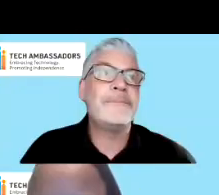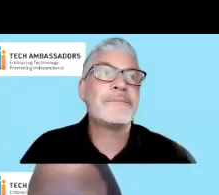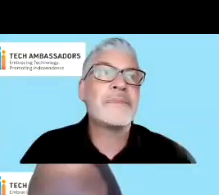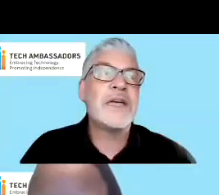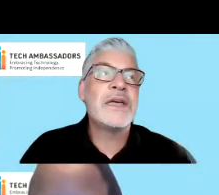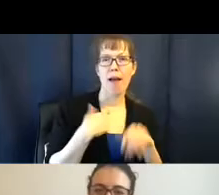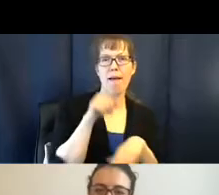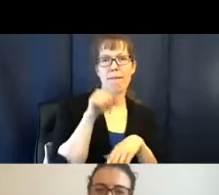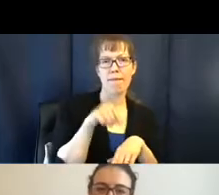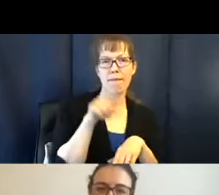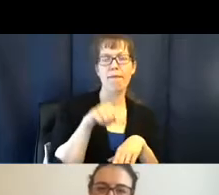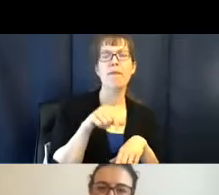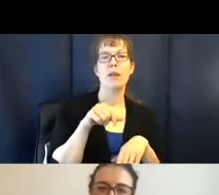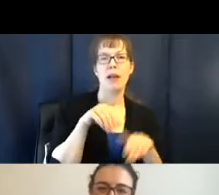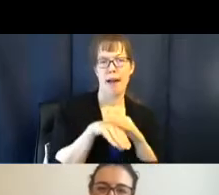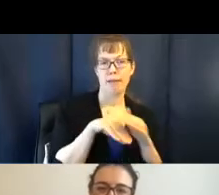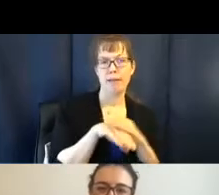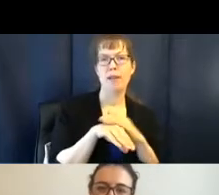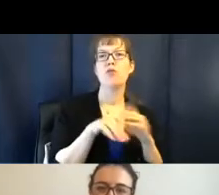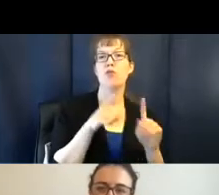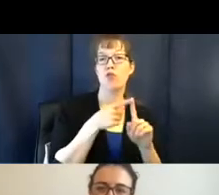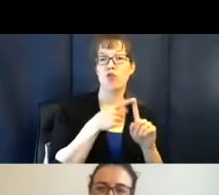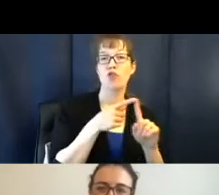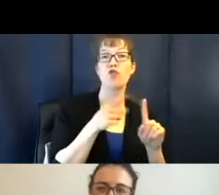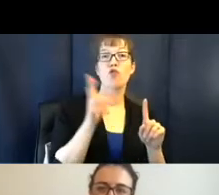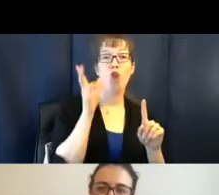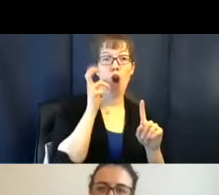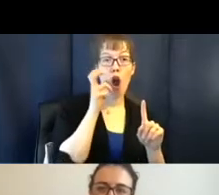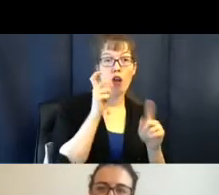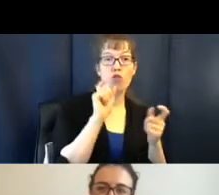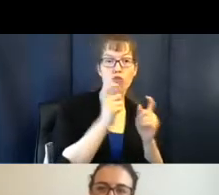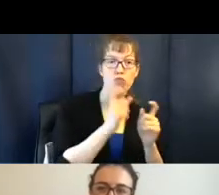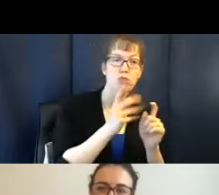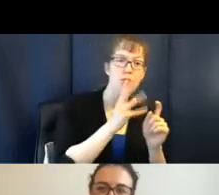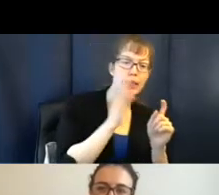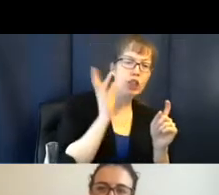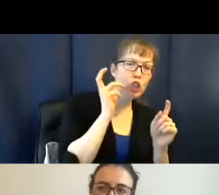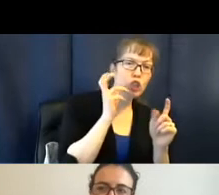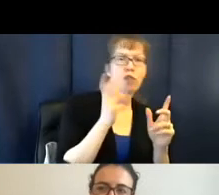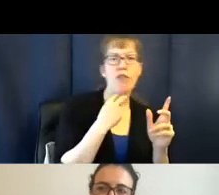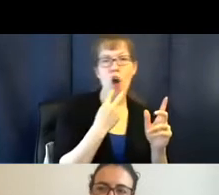access to. First is your audio settings, so you can change your speakers or your volume.